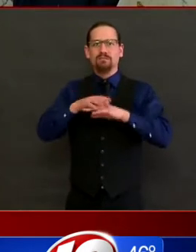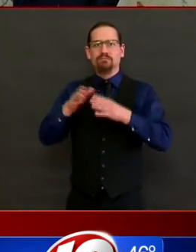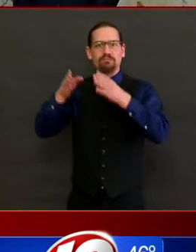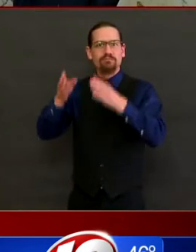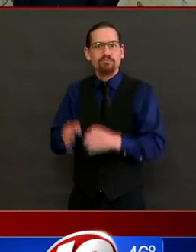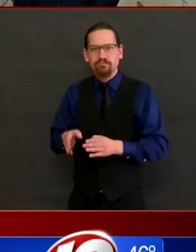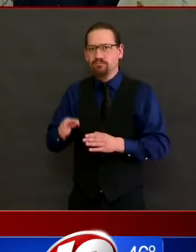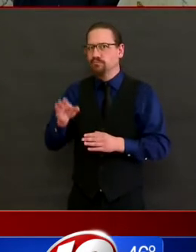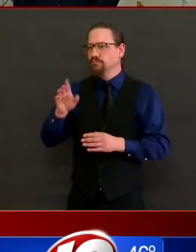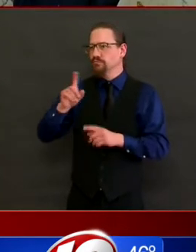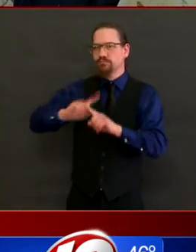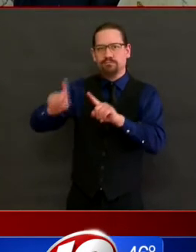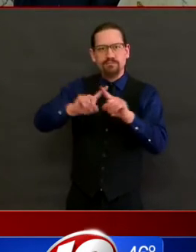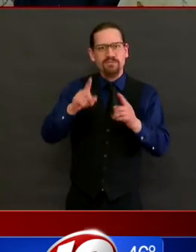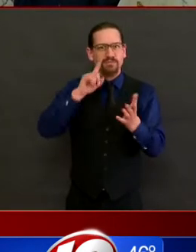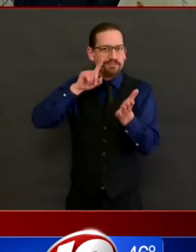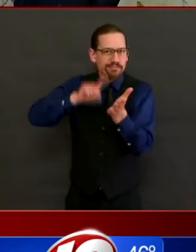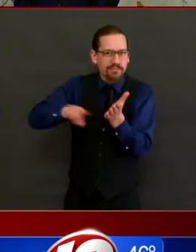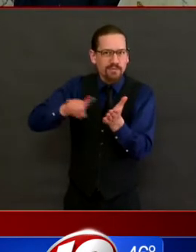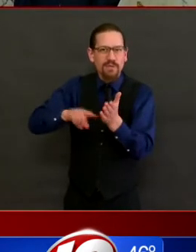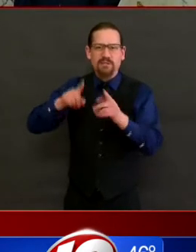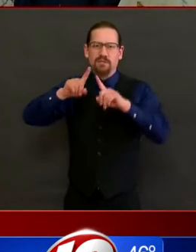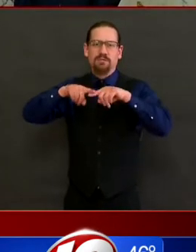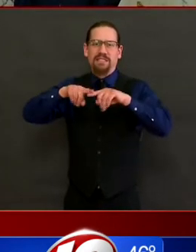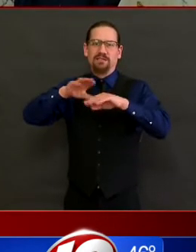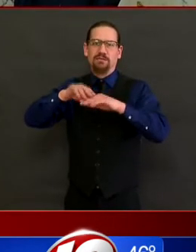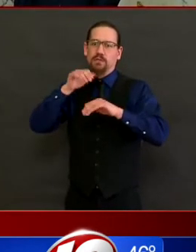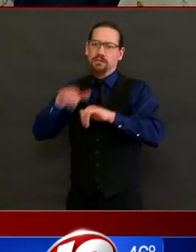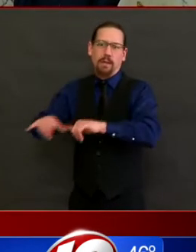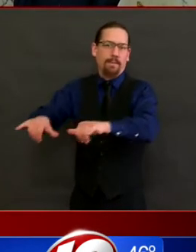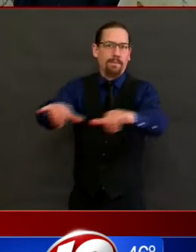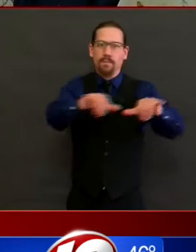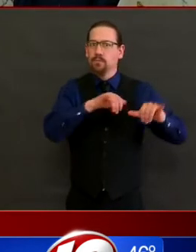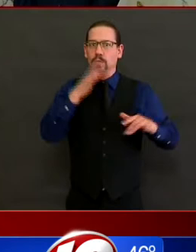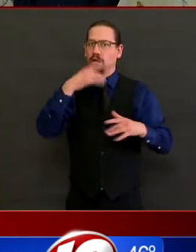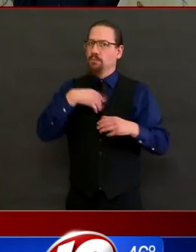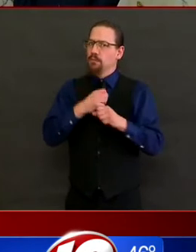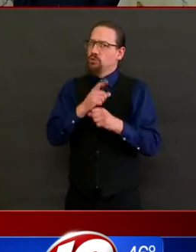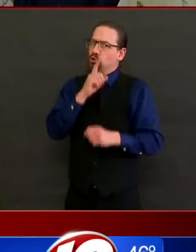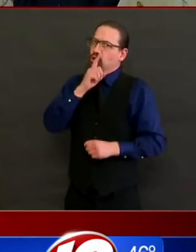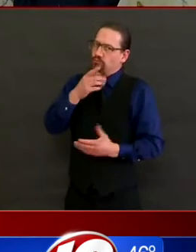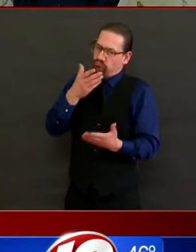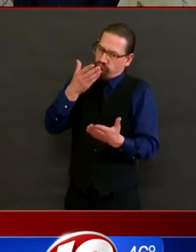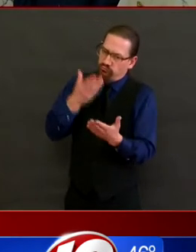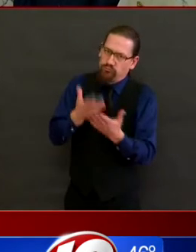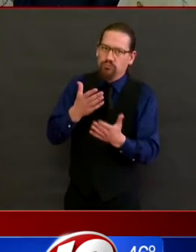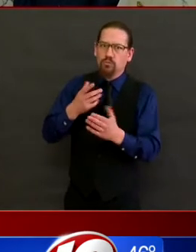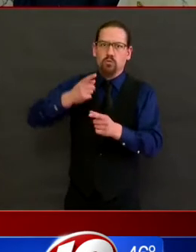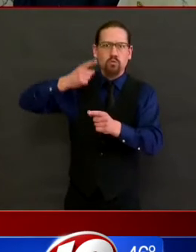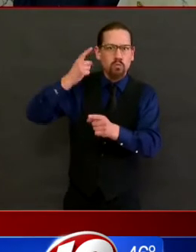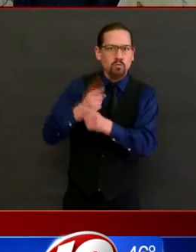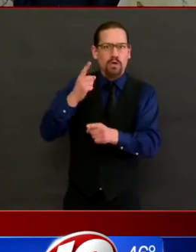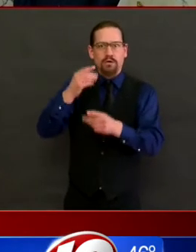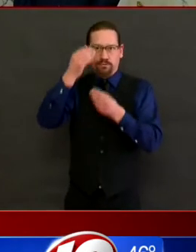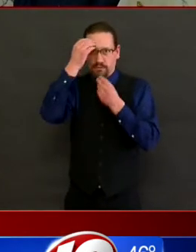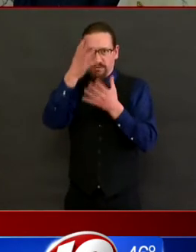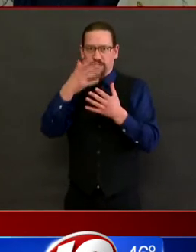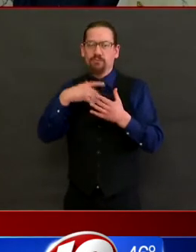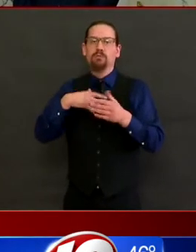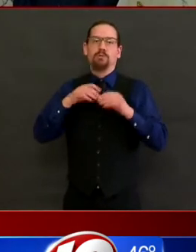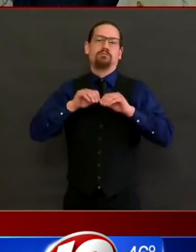added to our overall case count. Tomorrow, I'm also going to discuss the